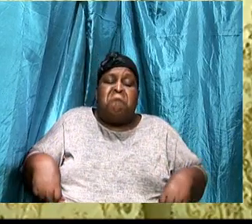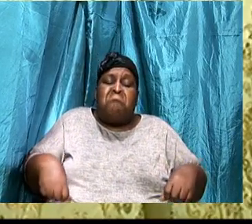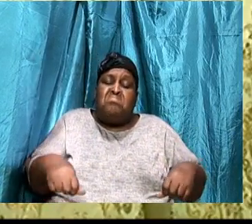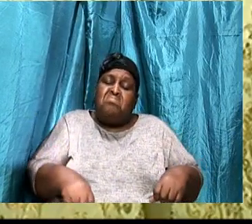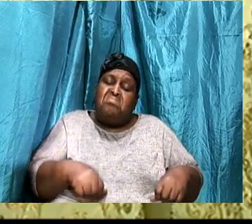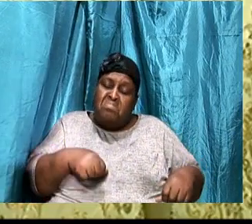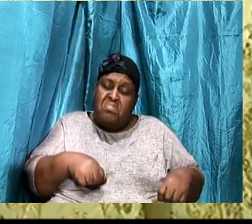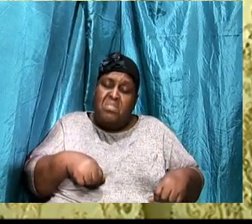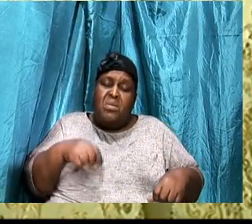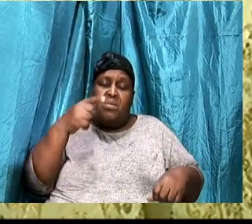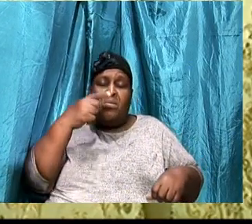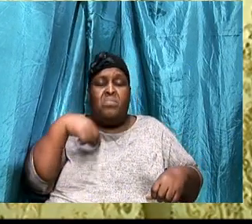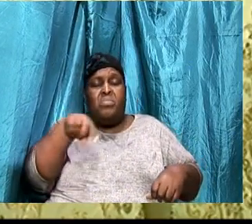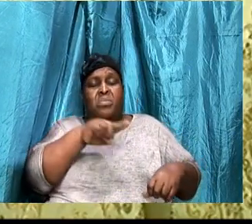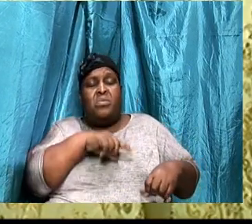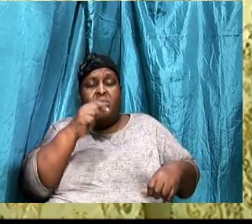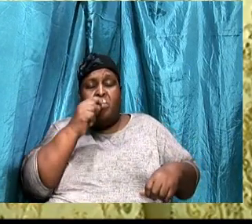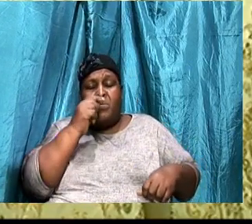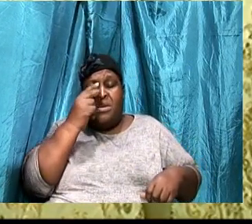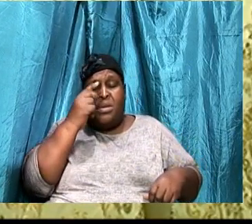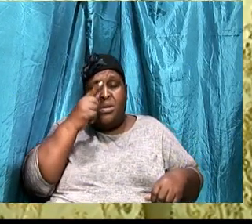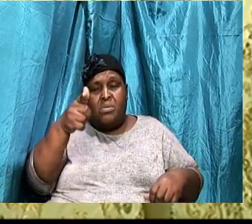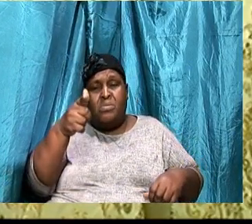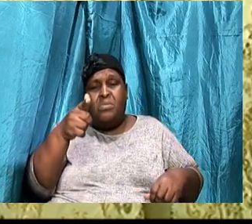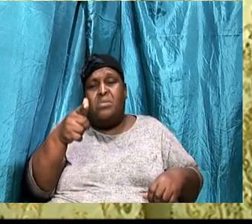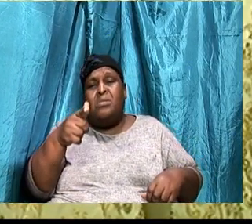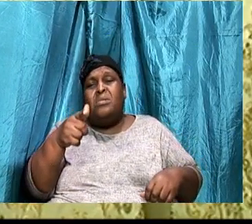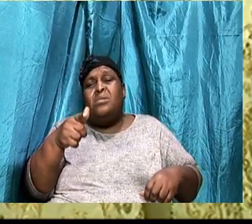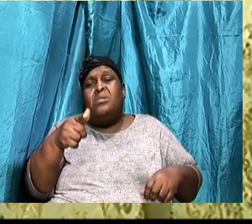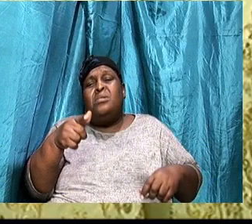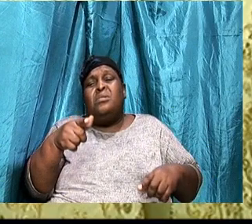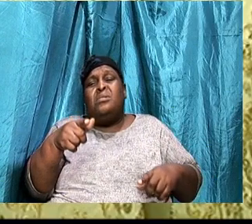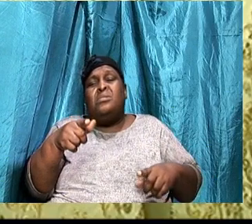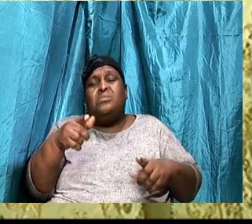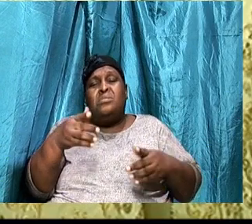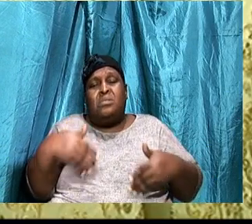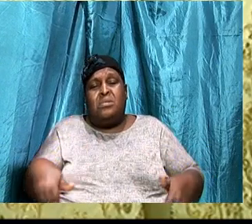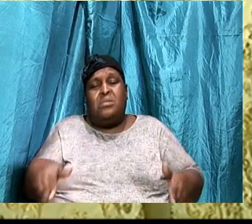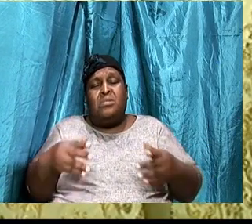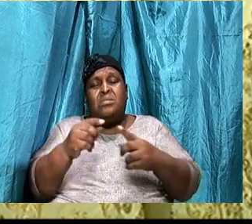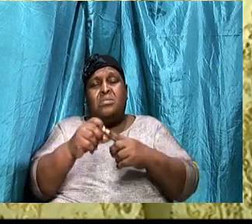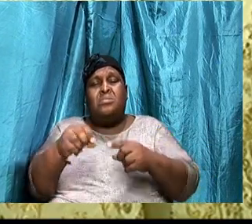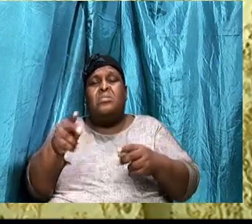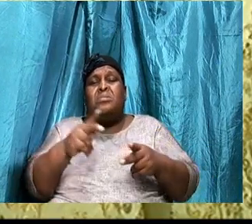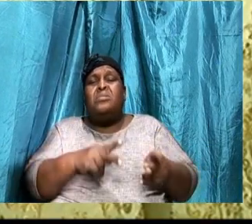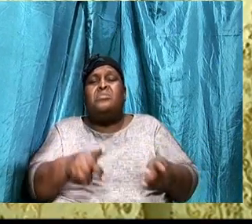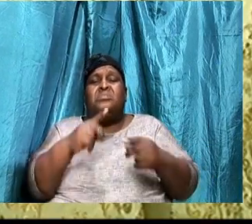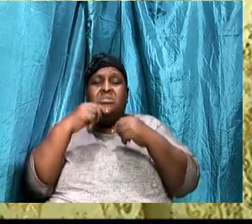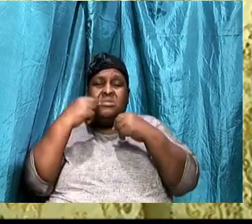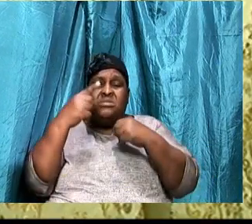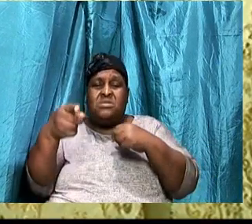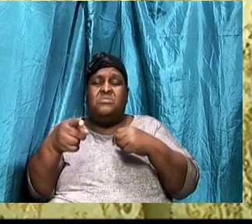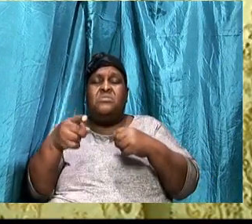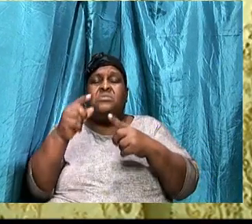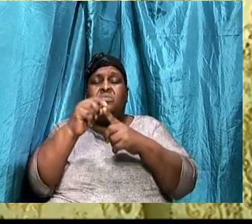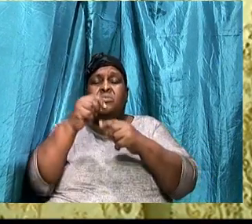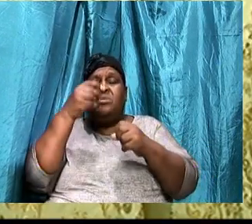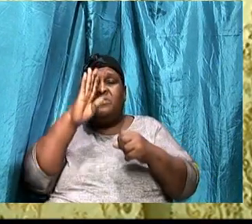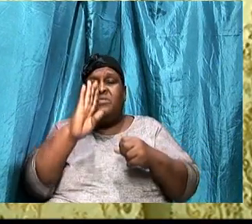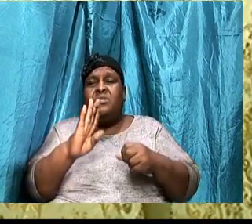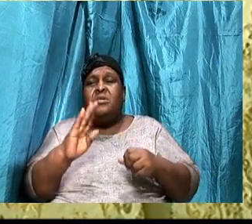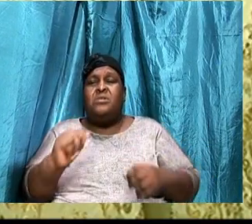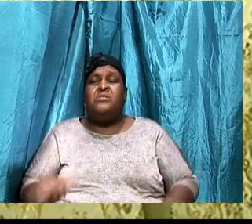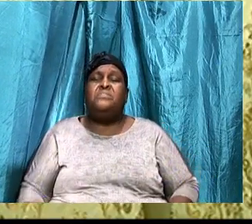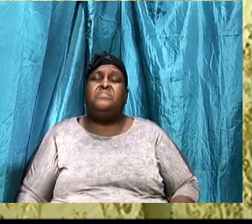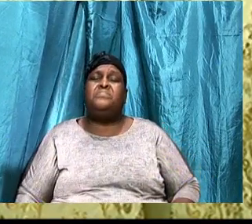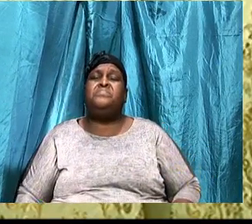here to present the word of the living God. And, you know, as an individual, as I come, I